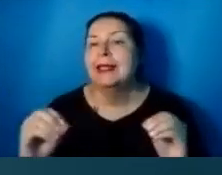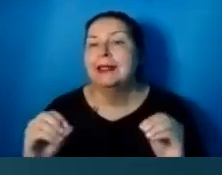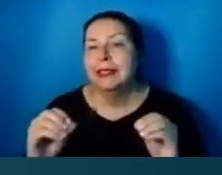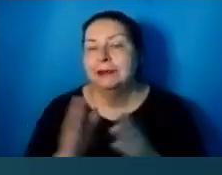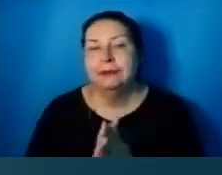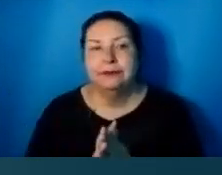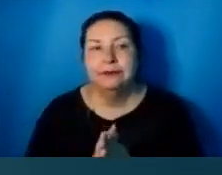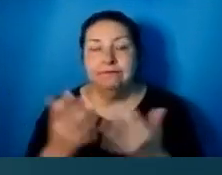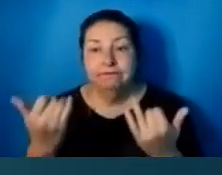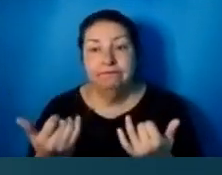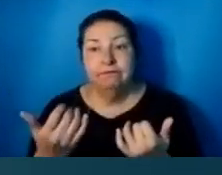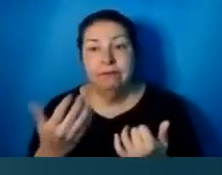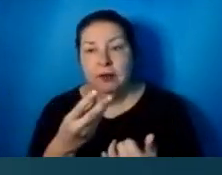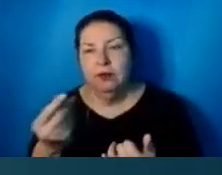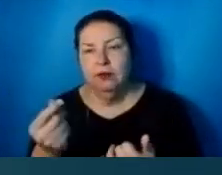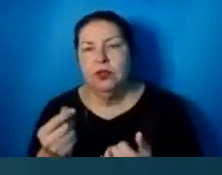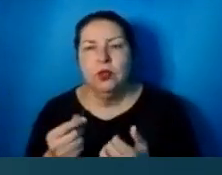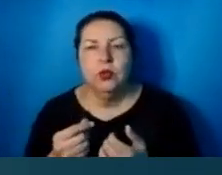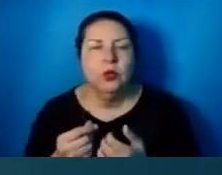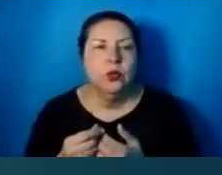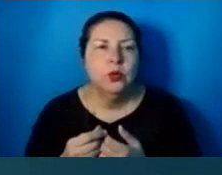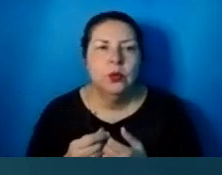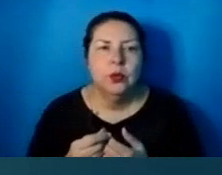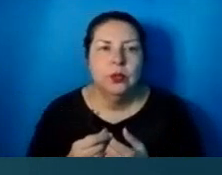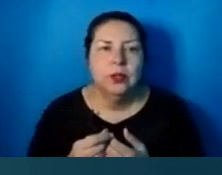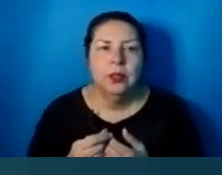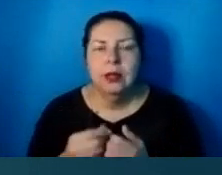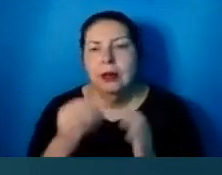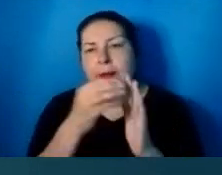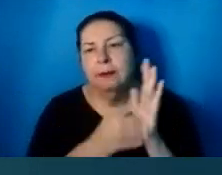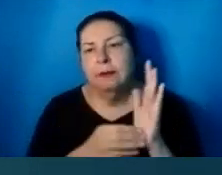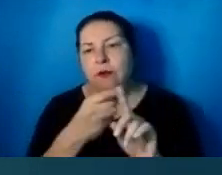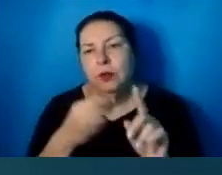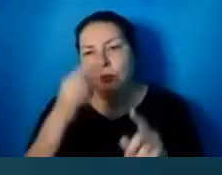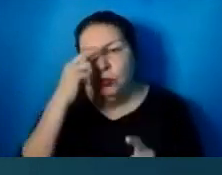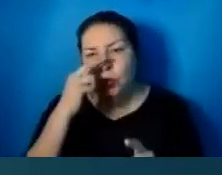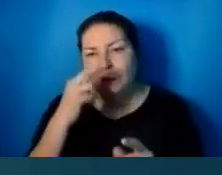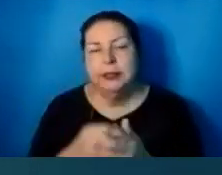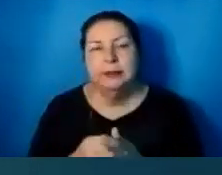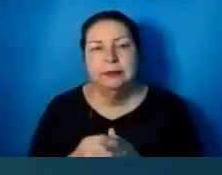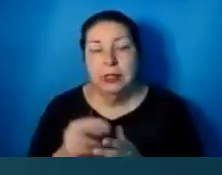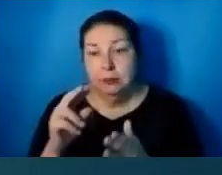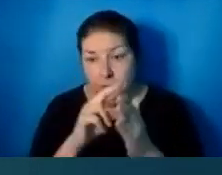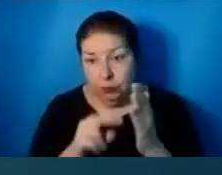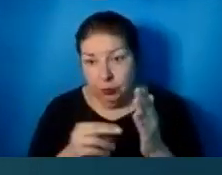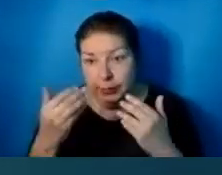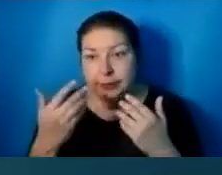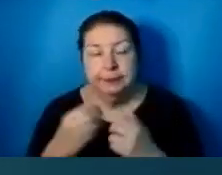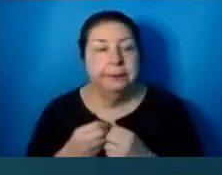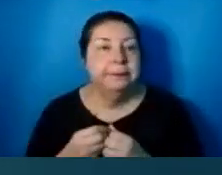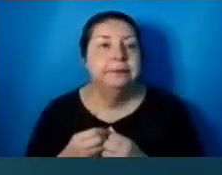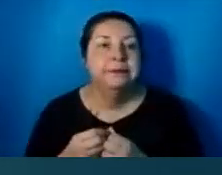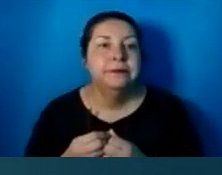Now we have a couple, we have another passage from Romans, and let me read this for you, if I might.